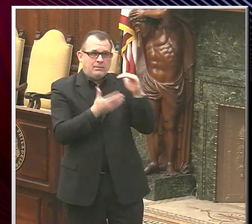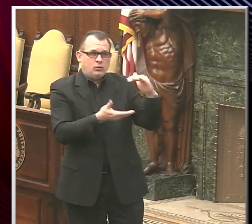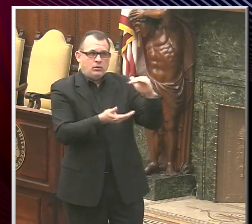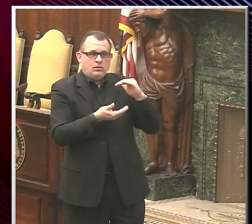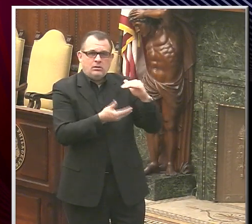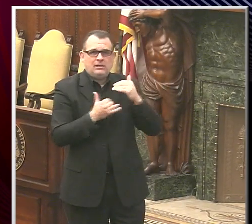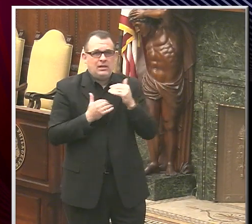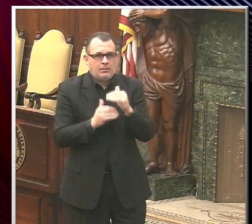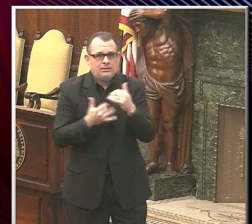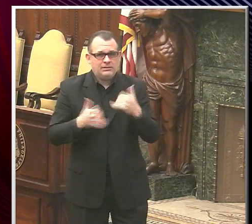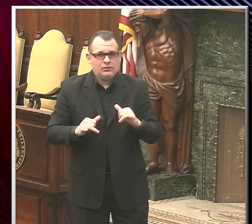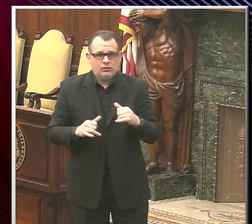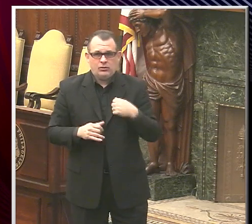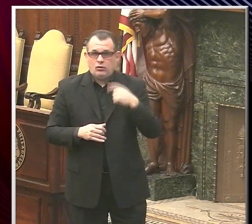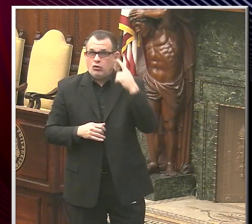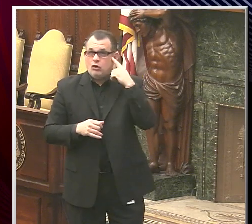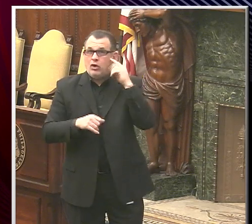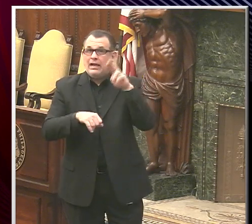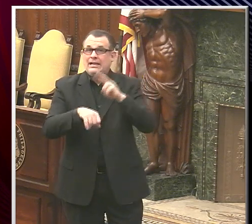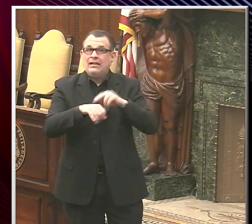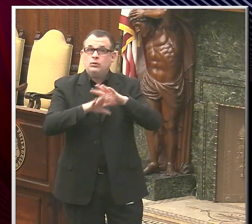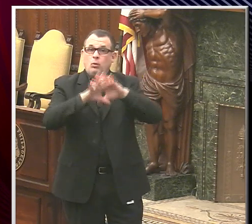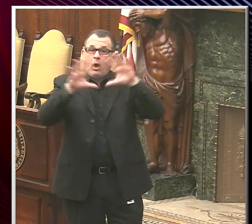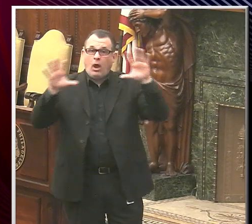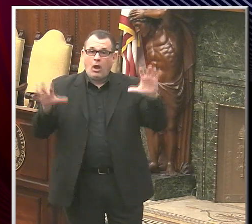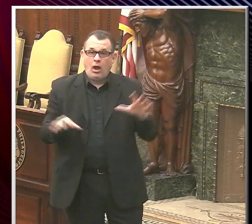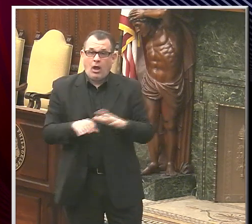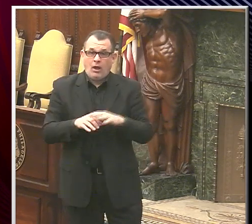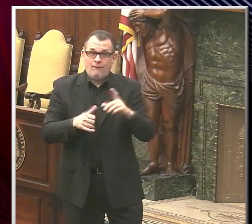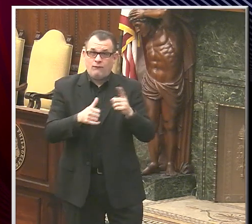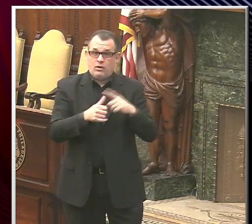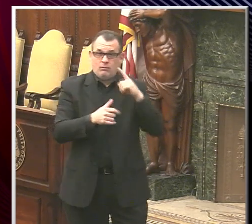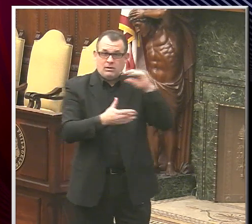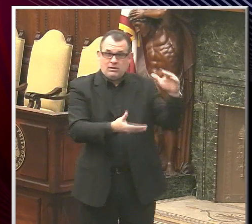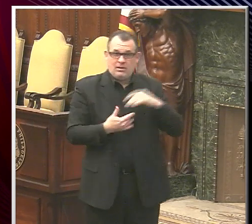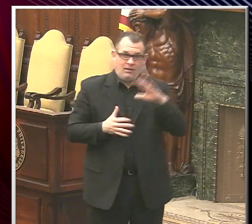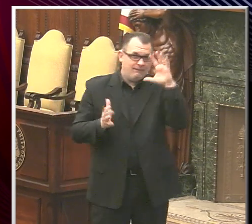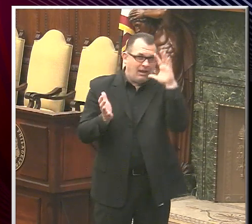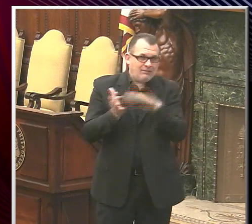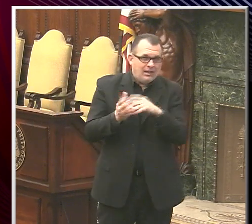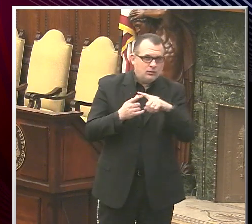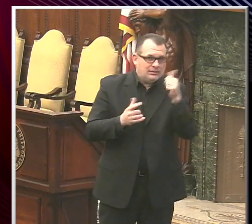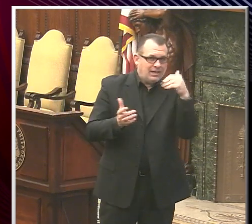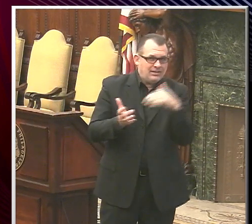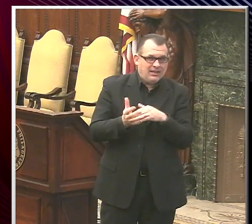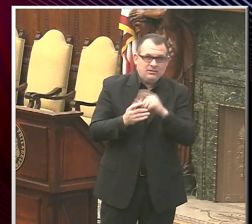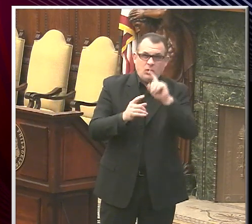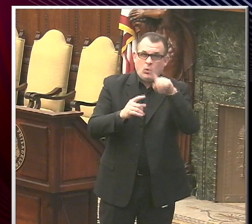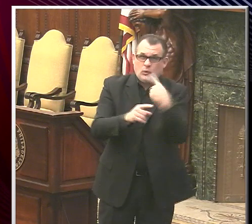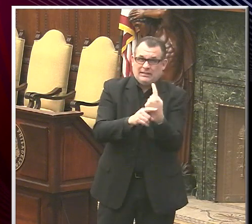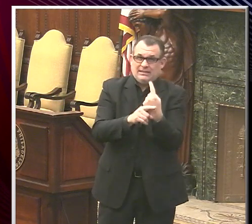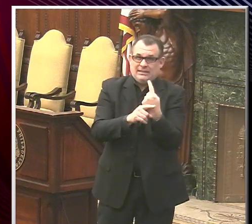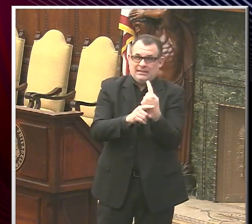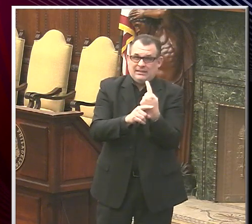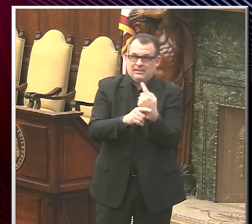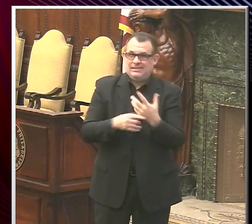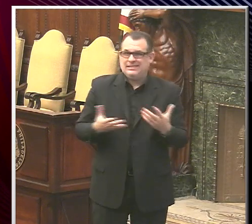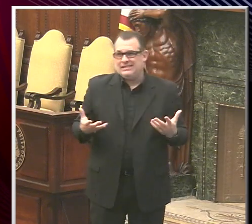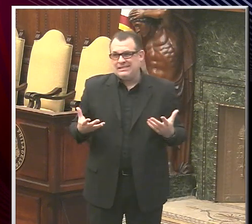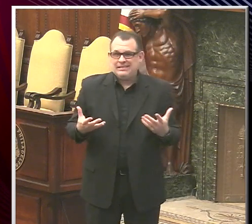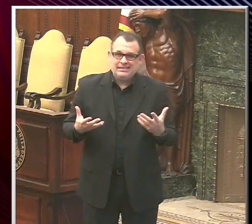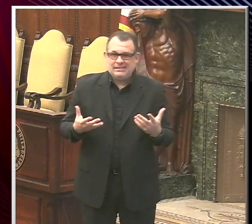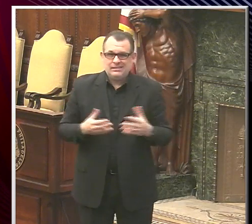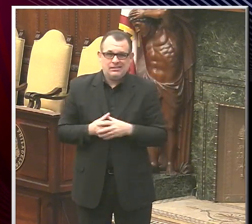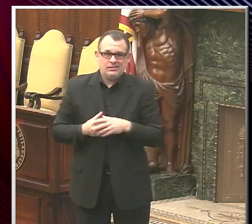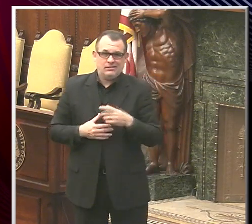I've heard at the national level, I'll estimate that our initial allocation may be between 5,000 and 10,000 doses only, and so I'm clear how many doses